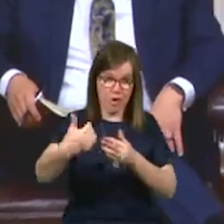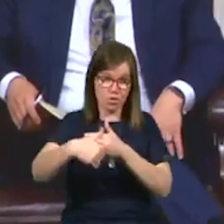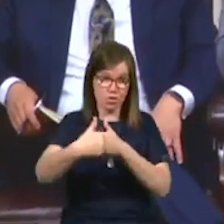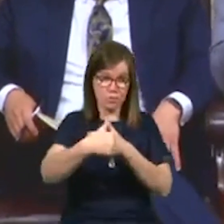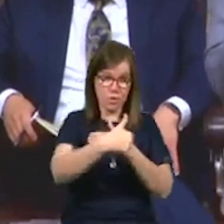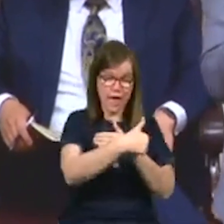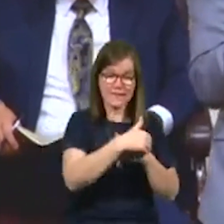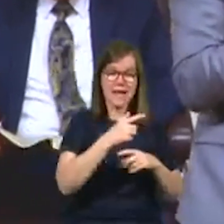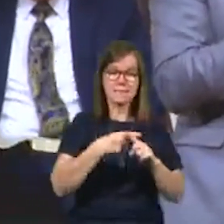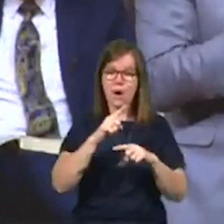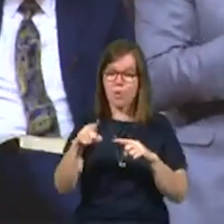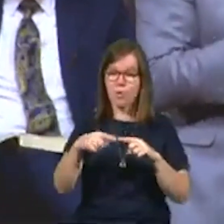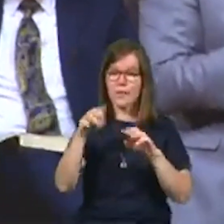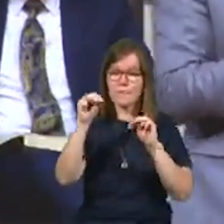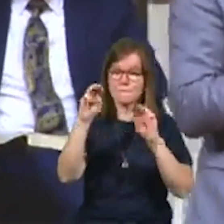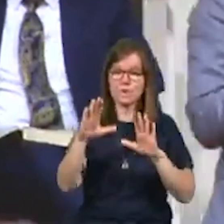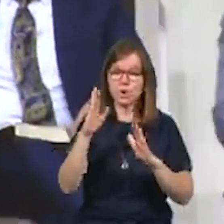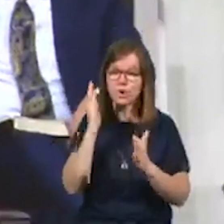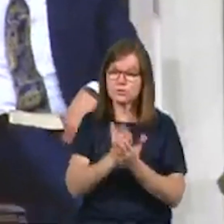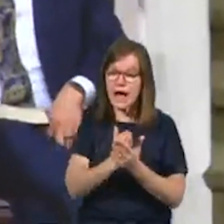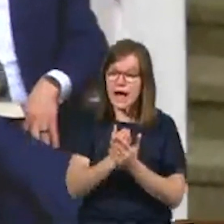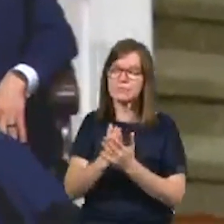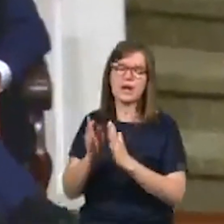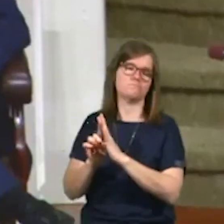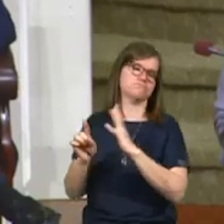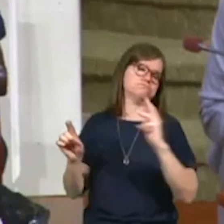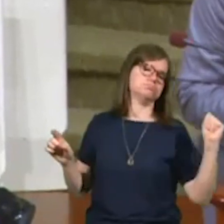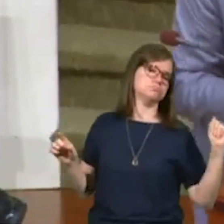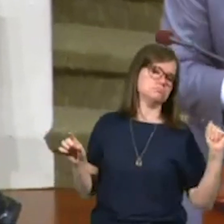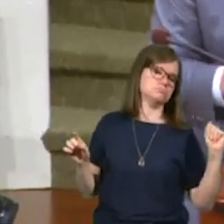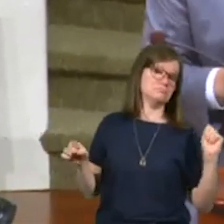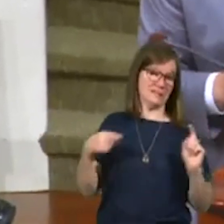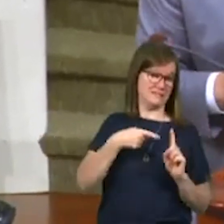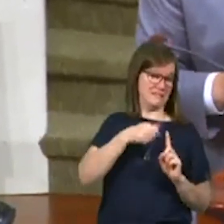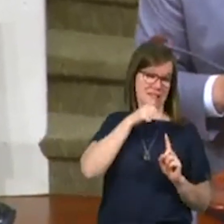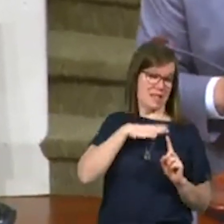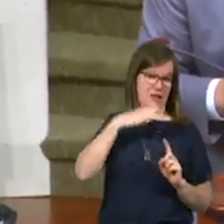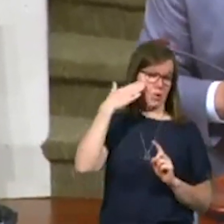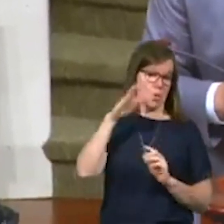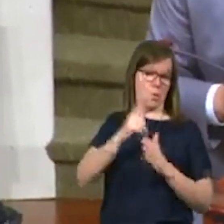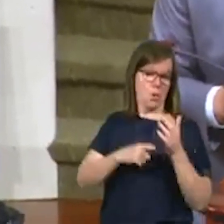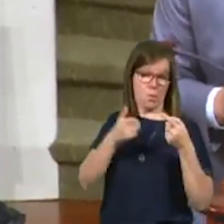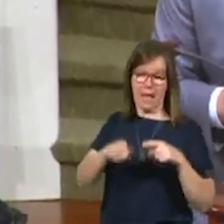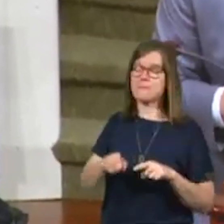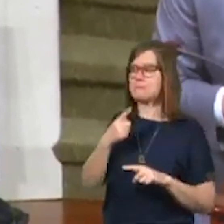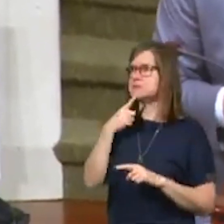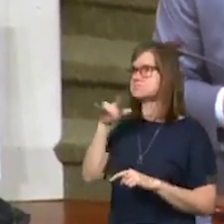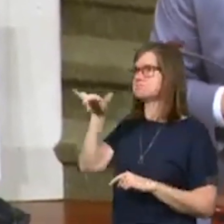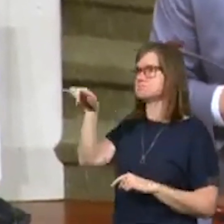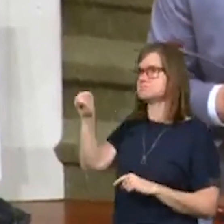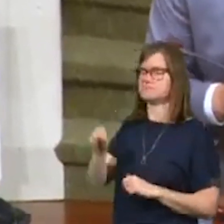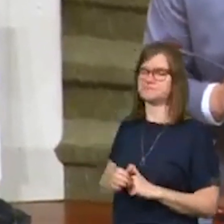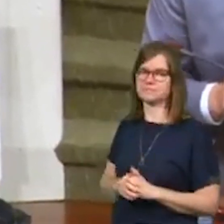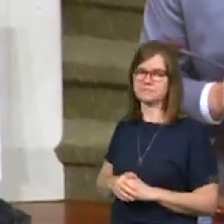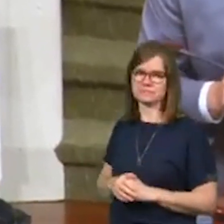stopped, they walked away. Listen, this lady had no idea what was going to happen, yet she said yes to God.